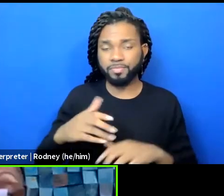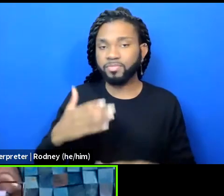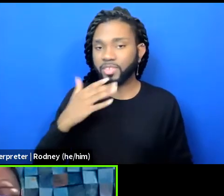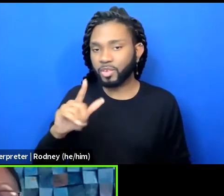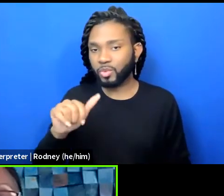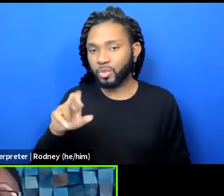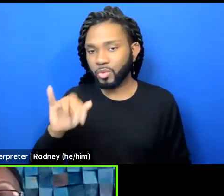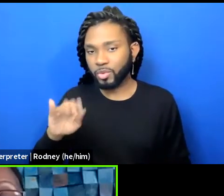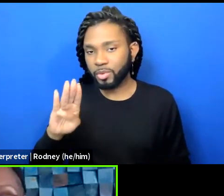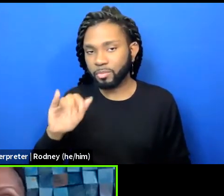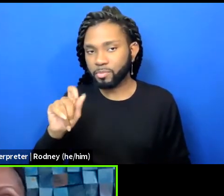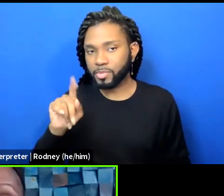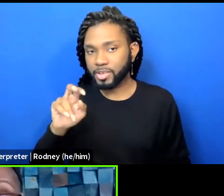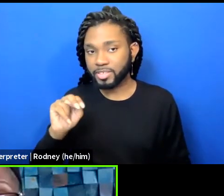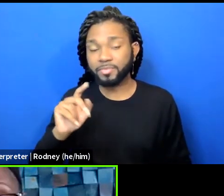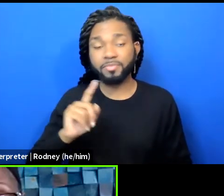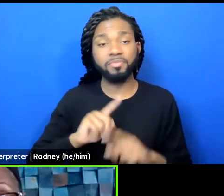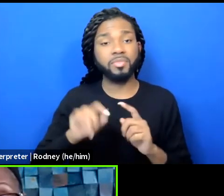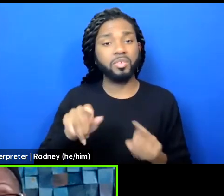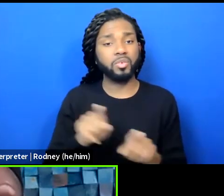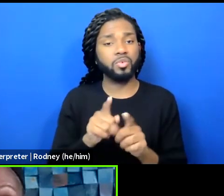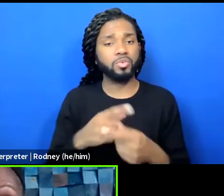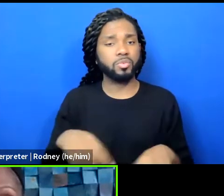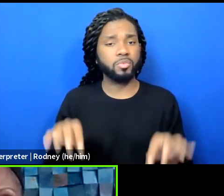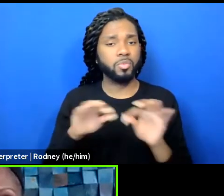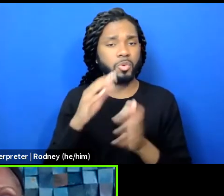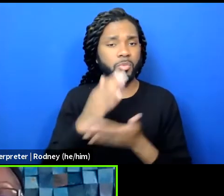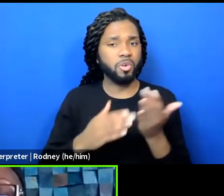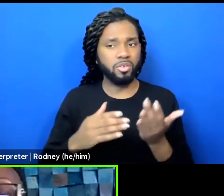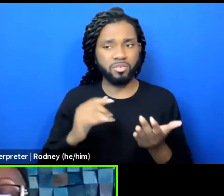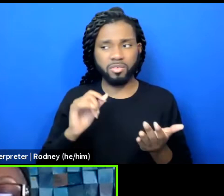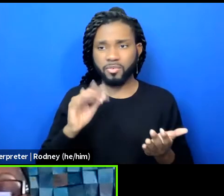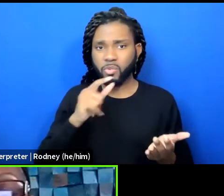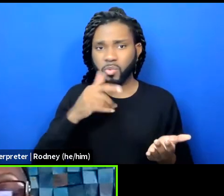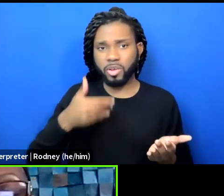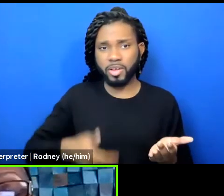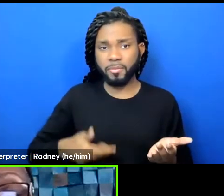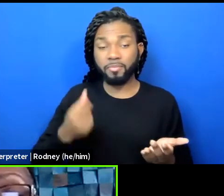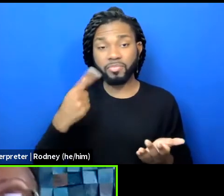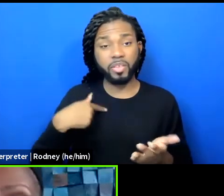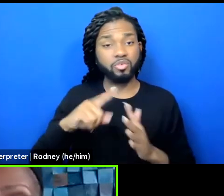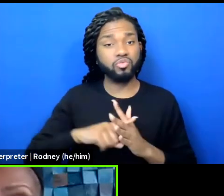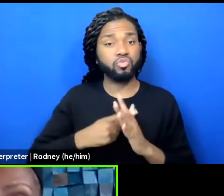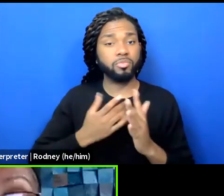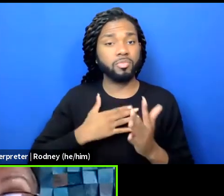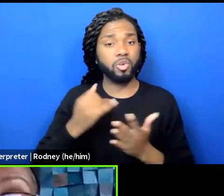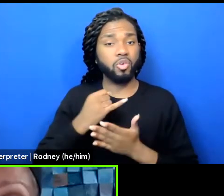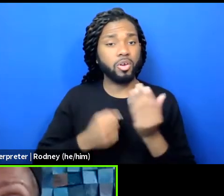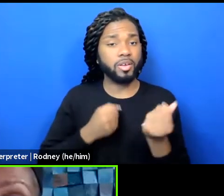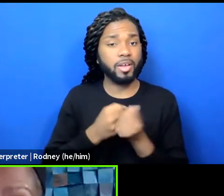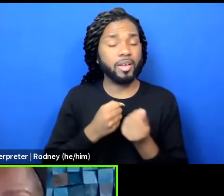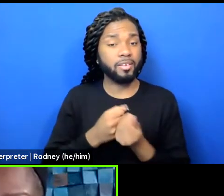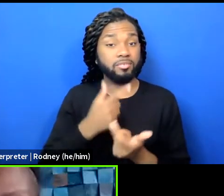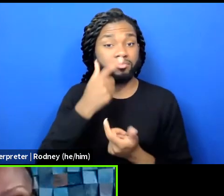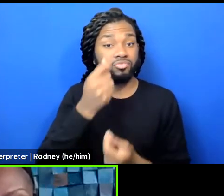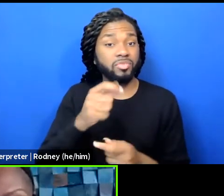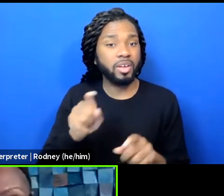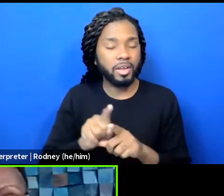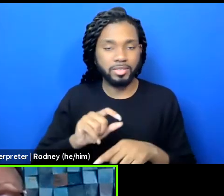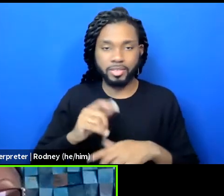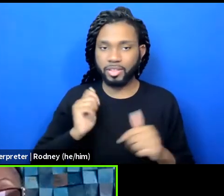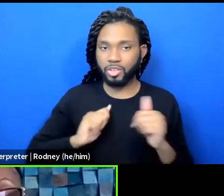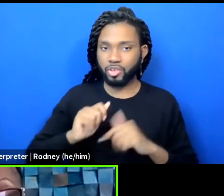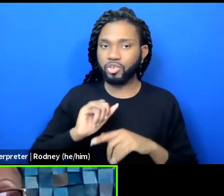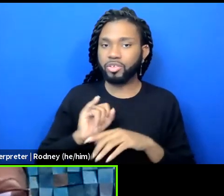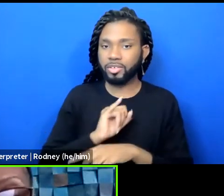Baskin. But it's also an important part of who I am. See, I started my arts advocacy interests as a theater intern at the